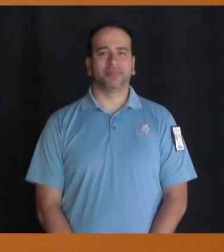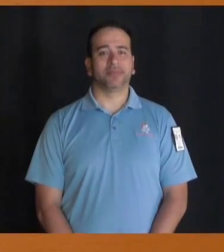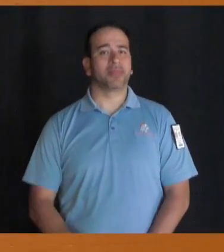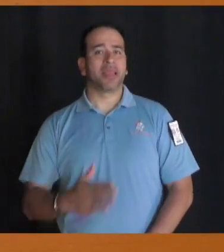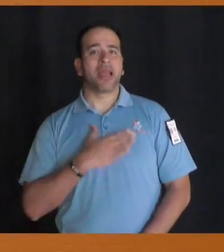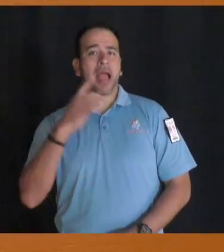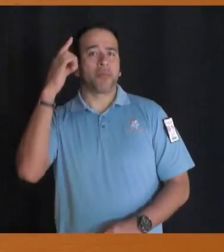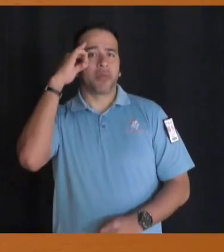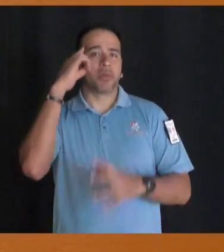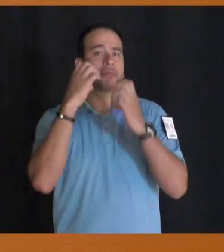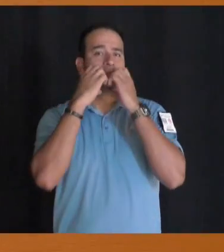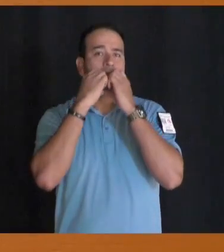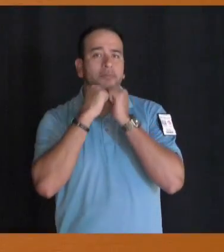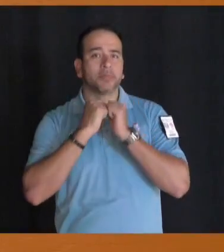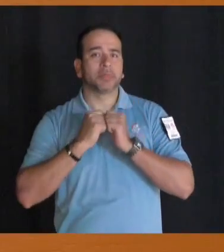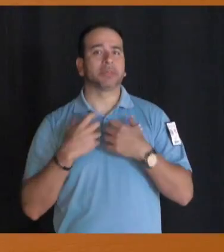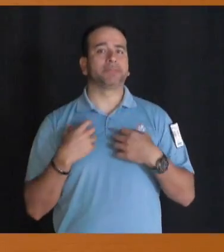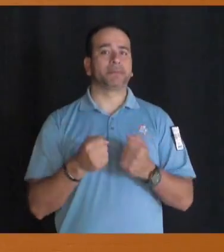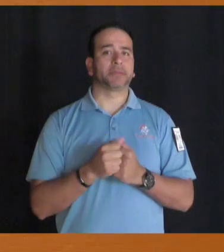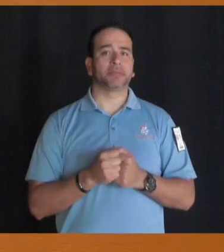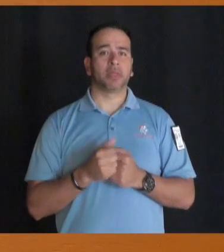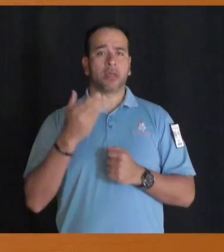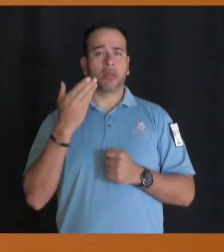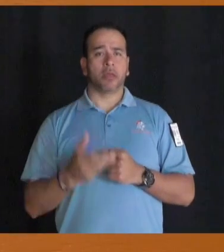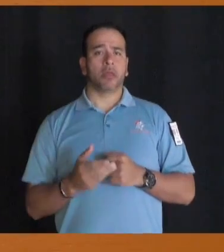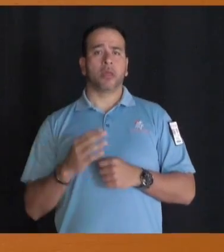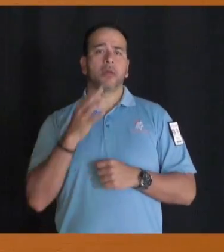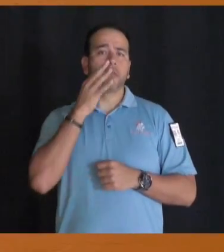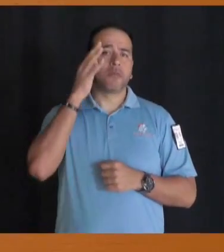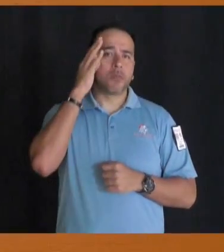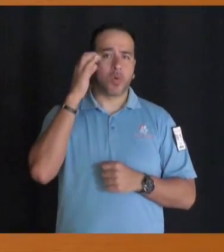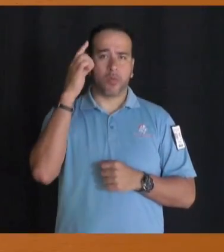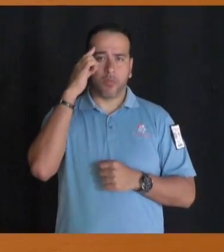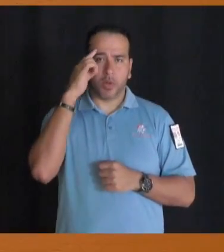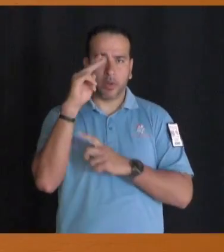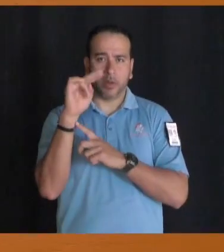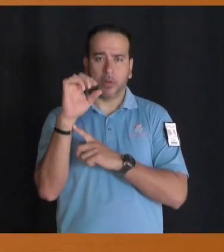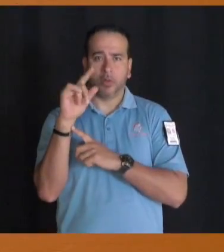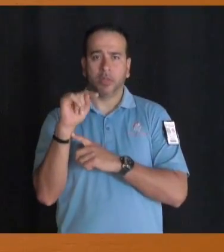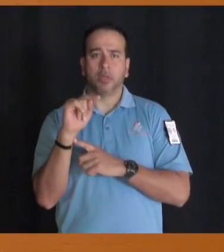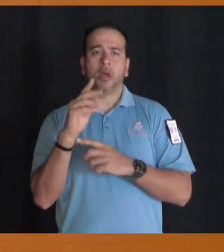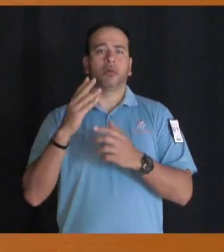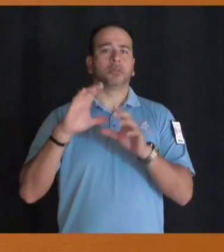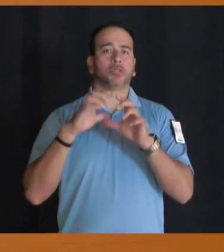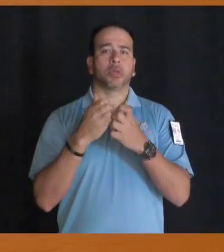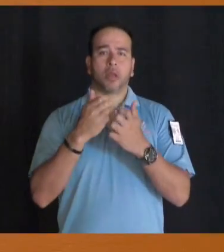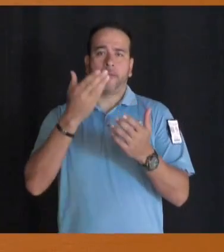Happy Brain Appreciation Week Braves. Here is the Boone Brains Neuroscience Club's Brain Fact of the Day.